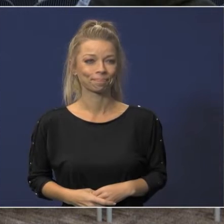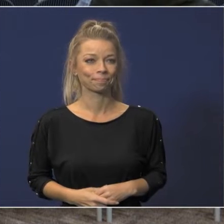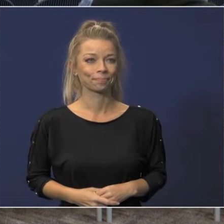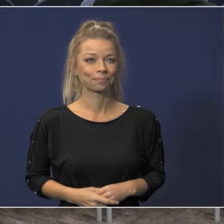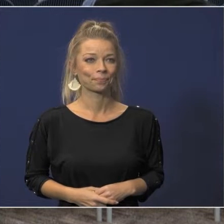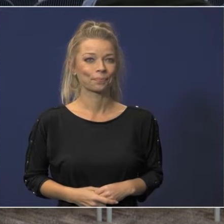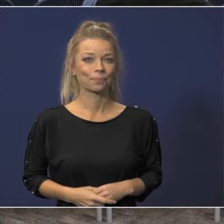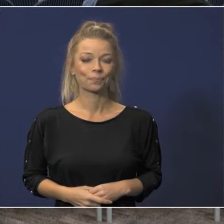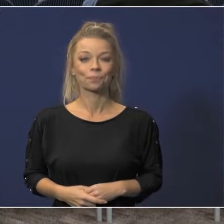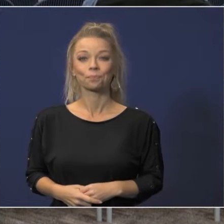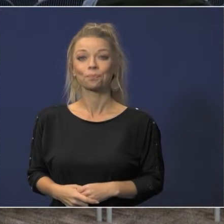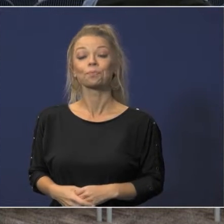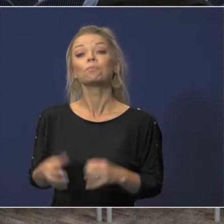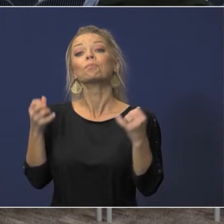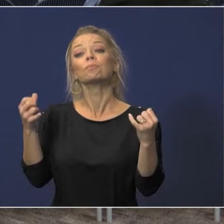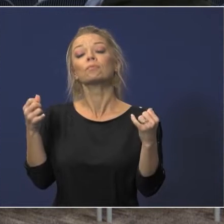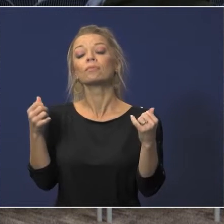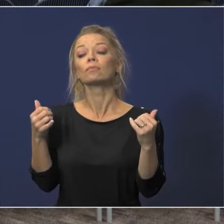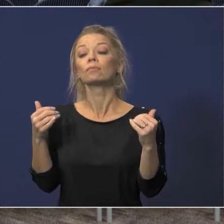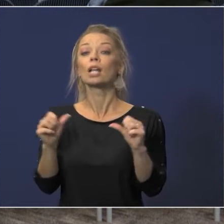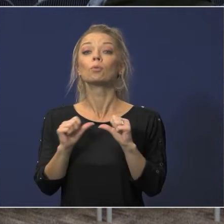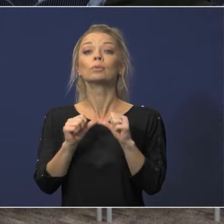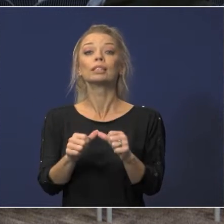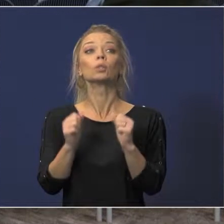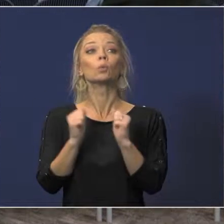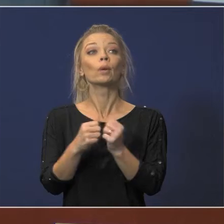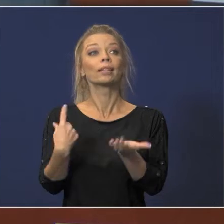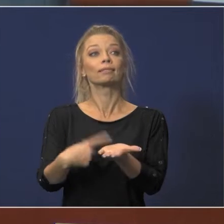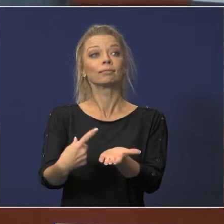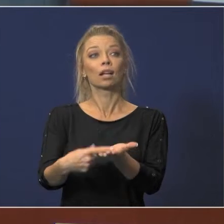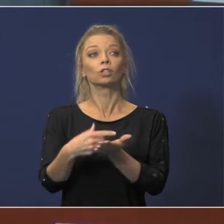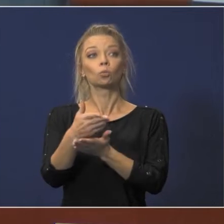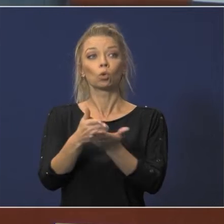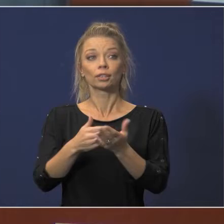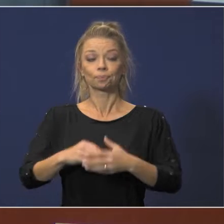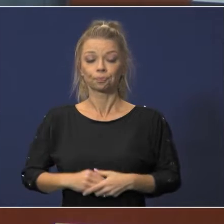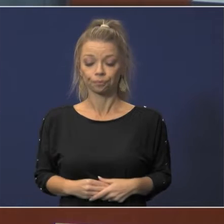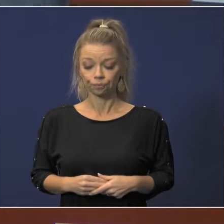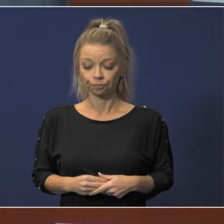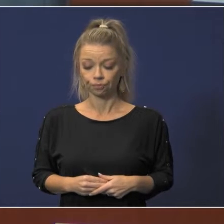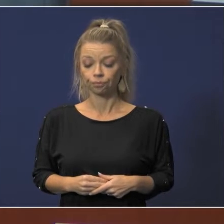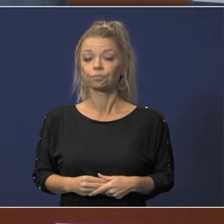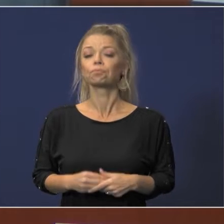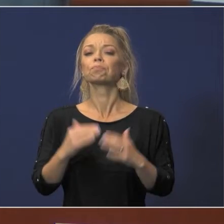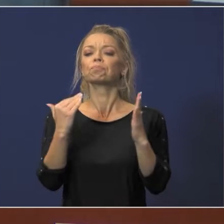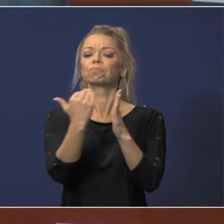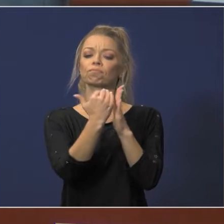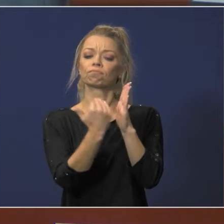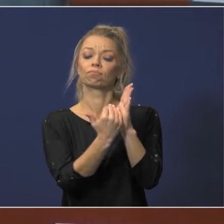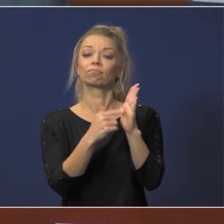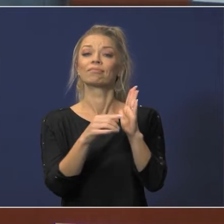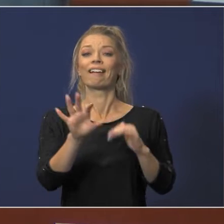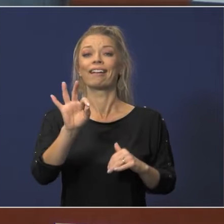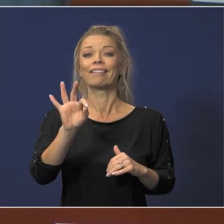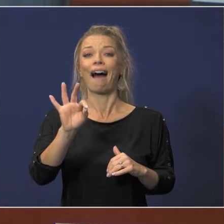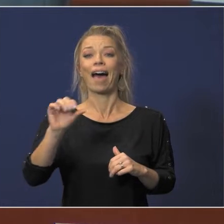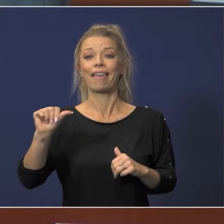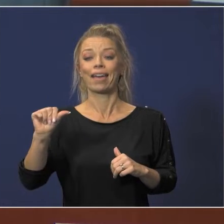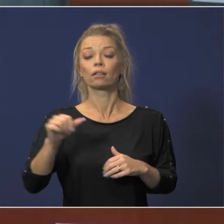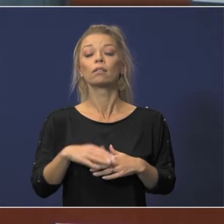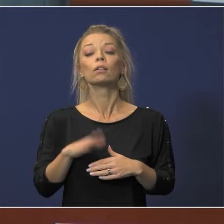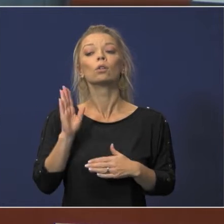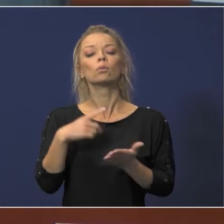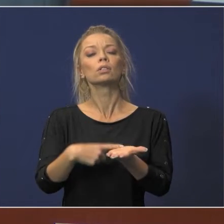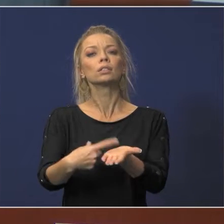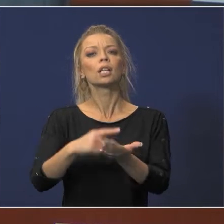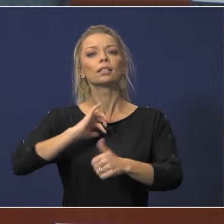now we will proceed to the discuss with the discussion portion of the agenda agenda item 9a the board will discuss the